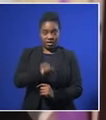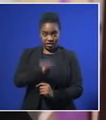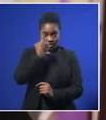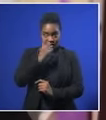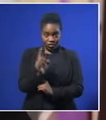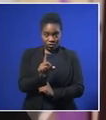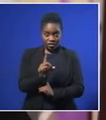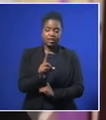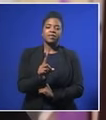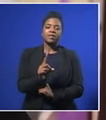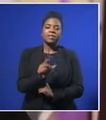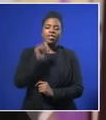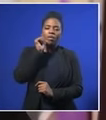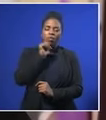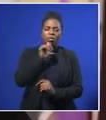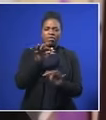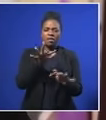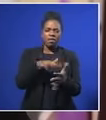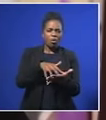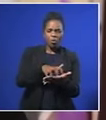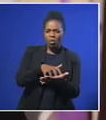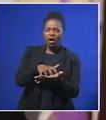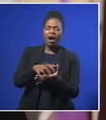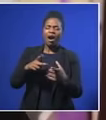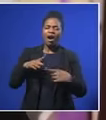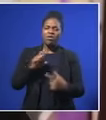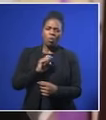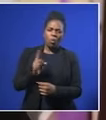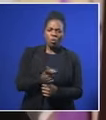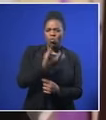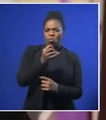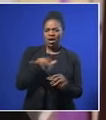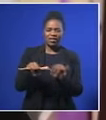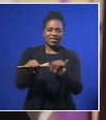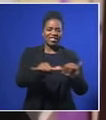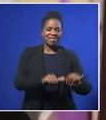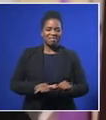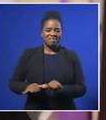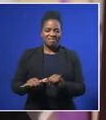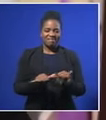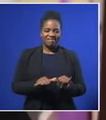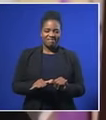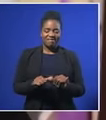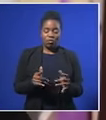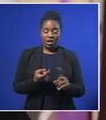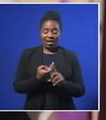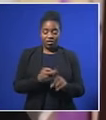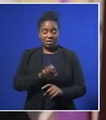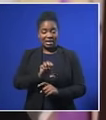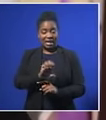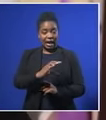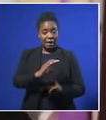of the vulnerabilities that we all share, shaped in the trans-sky villages,